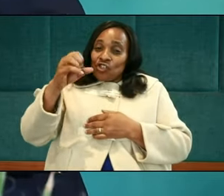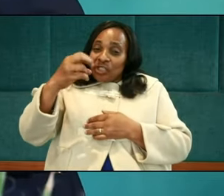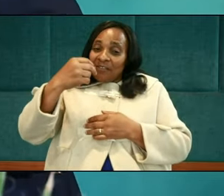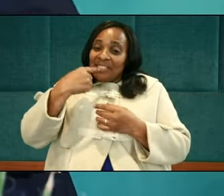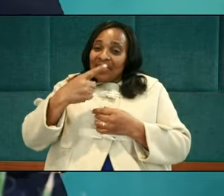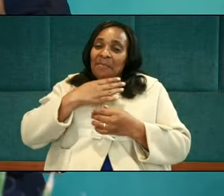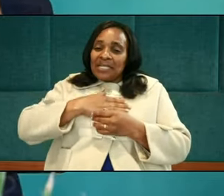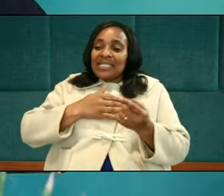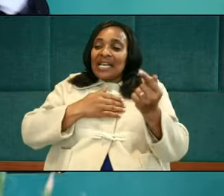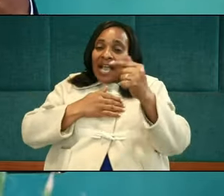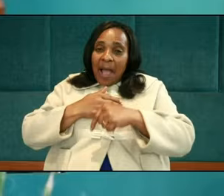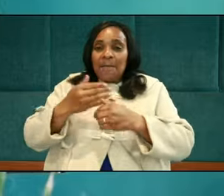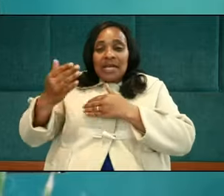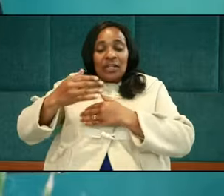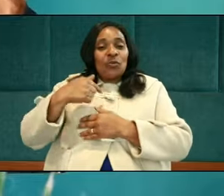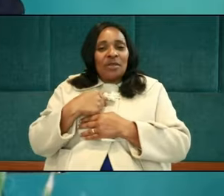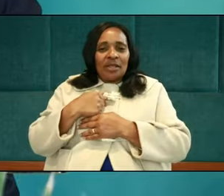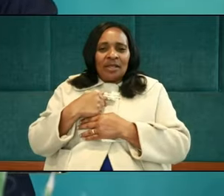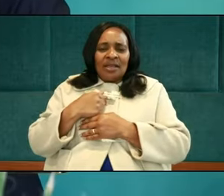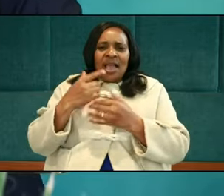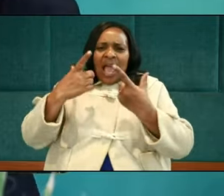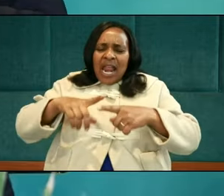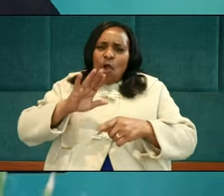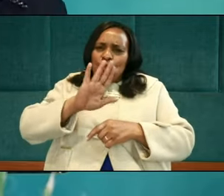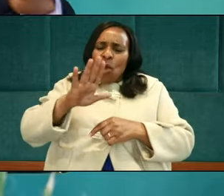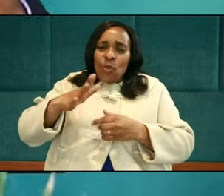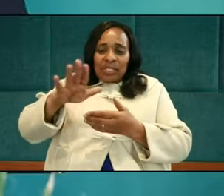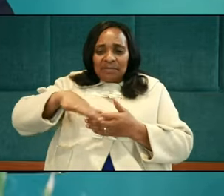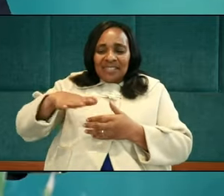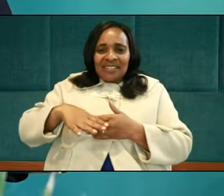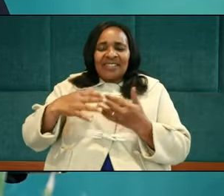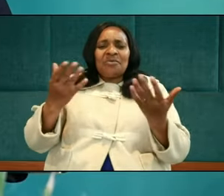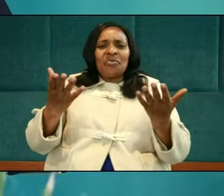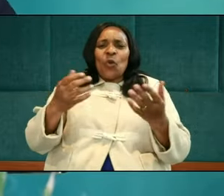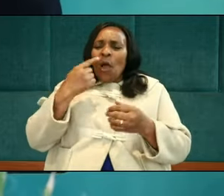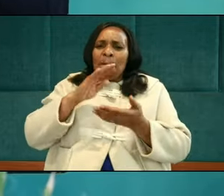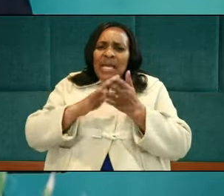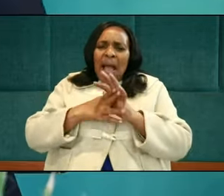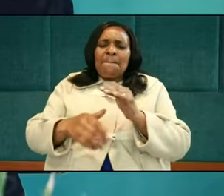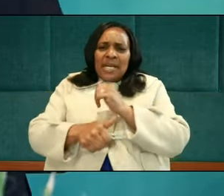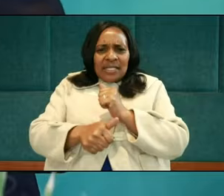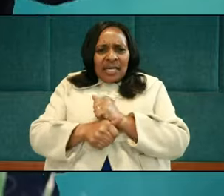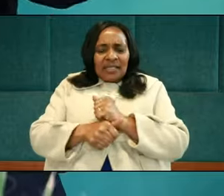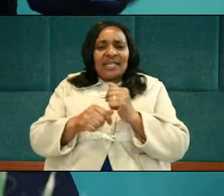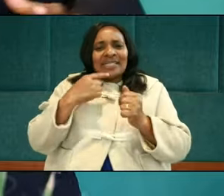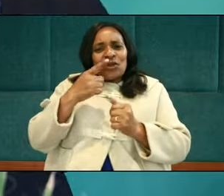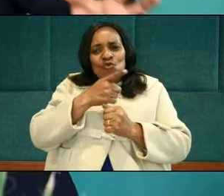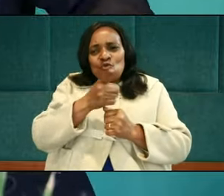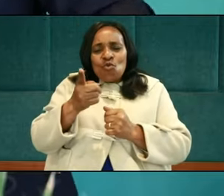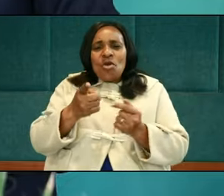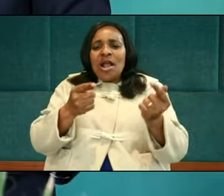to me. How many of us allow people in our spaces who have done some stuff to us? He said, please come